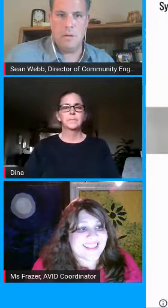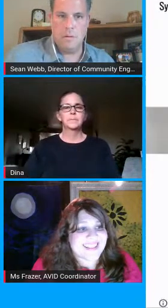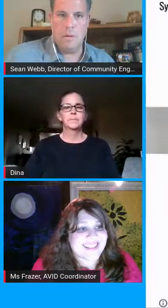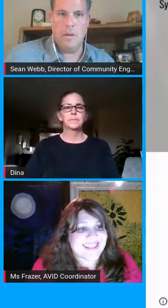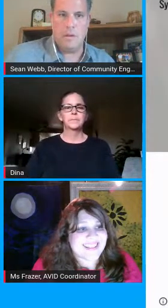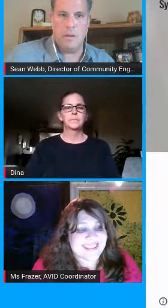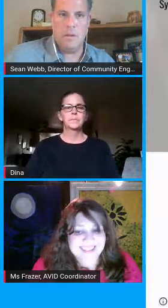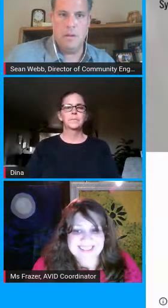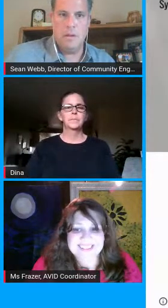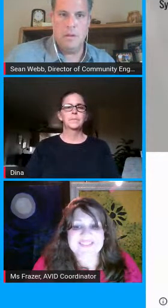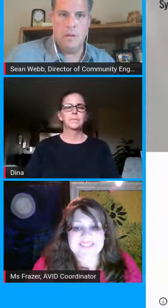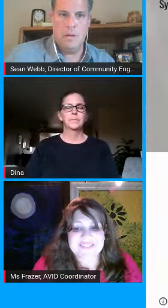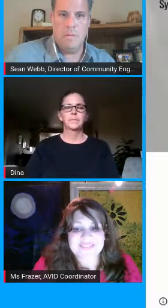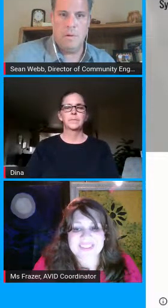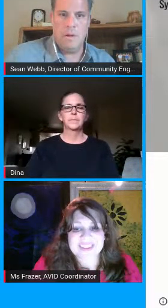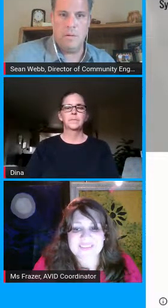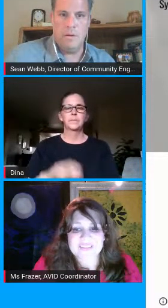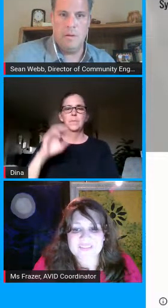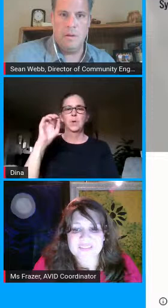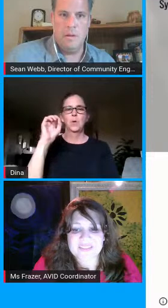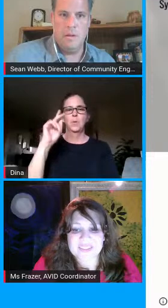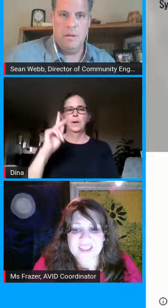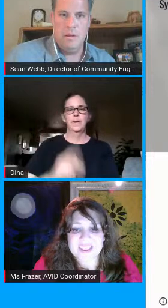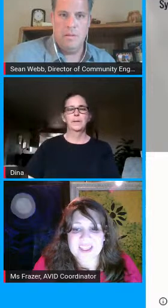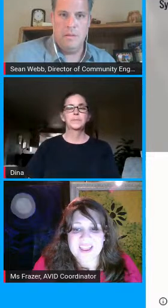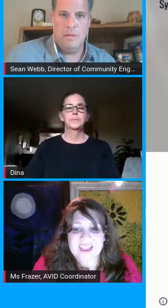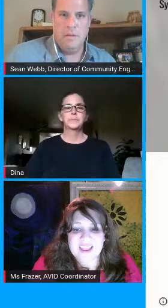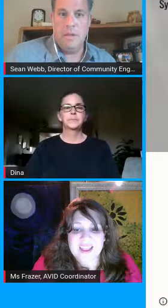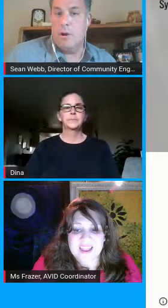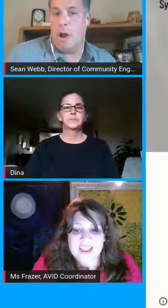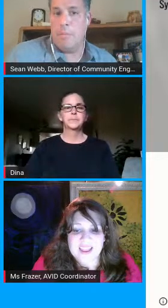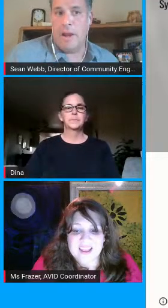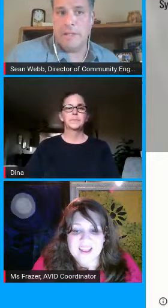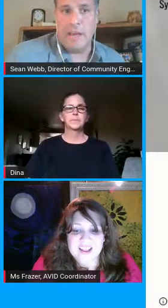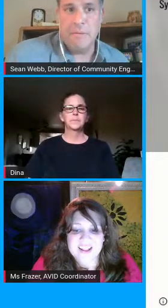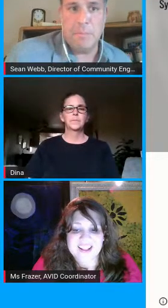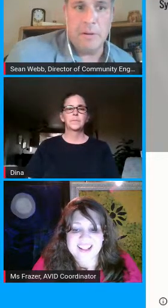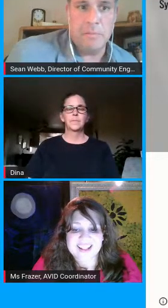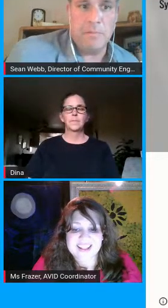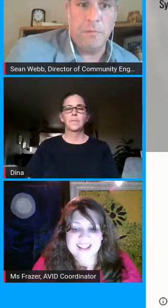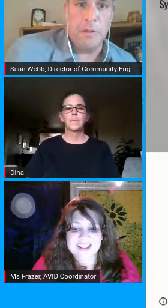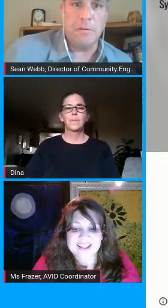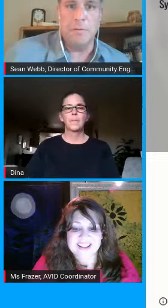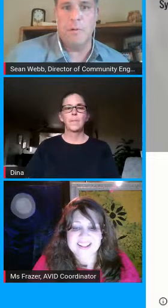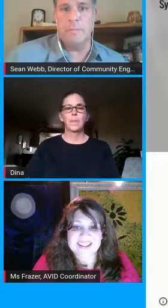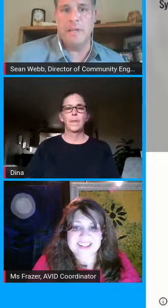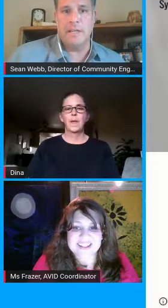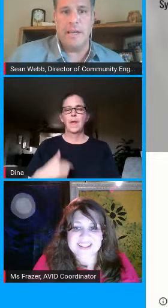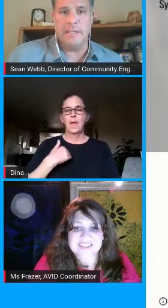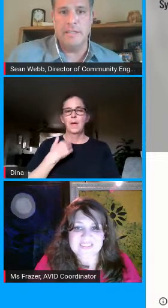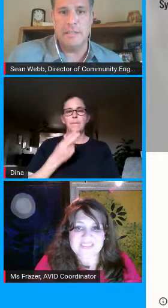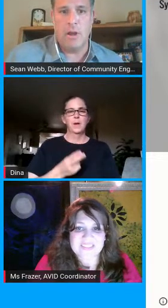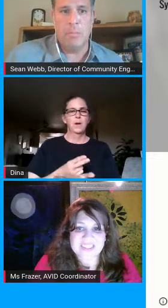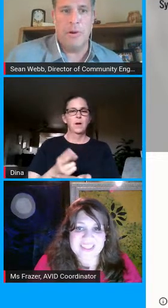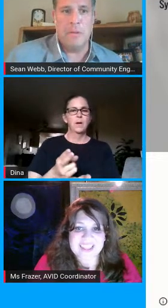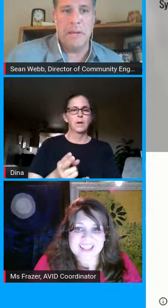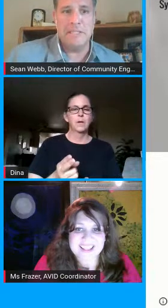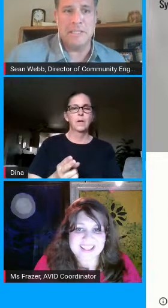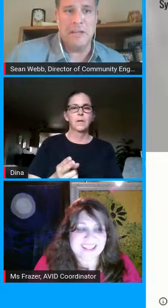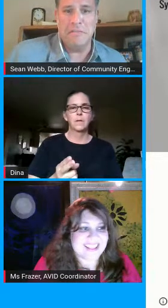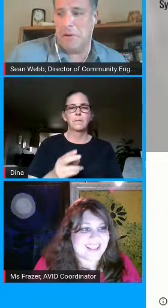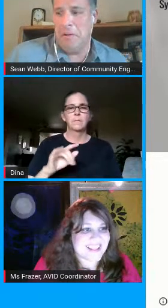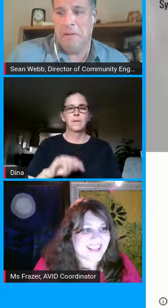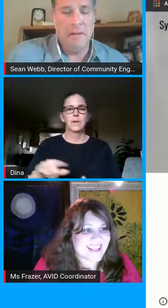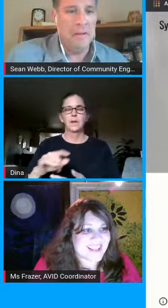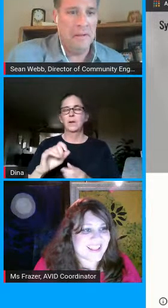apps okay wow you know i'll be honest i haven't been fully through the website yet this is all pretty